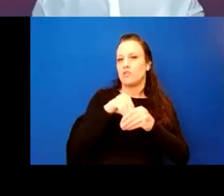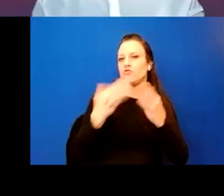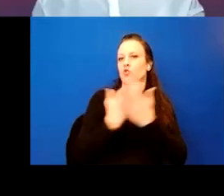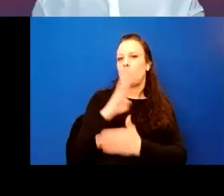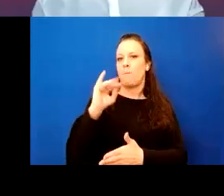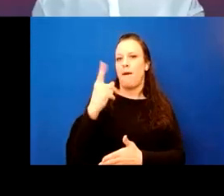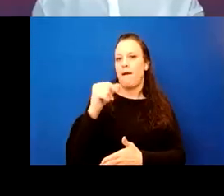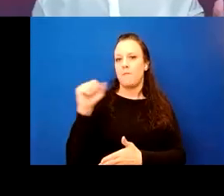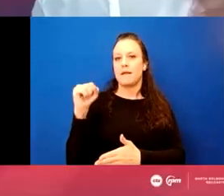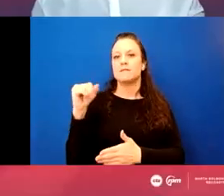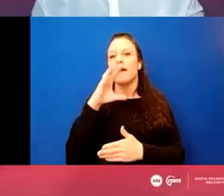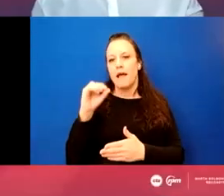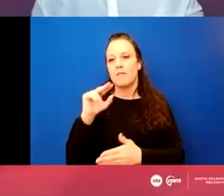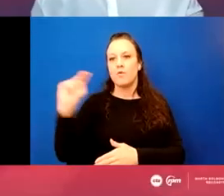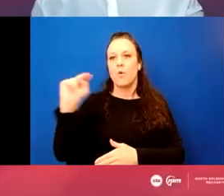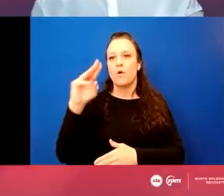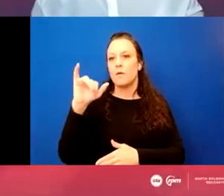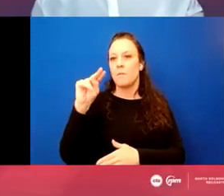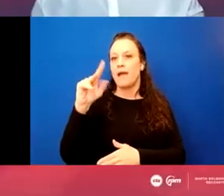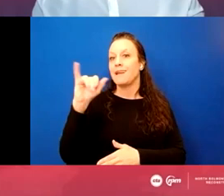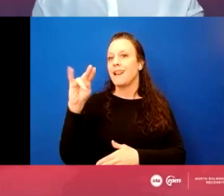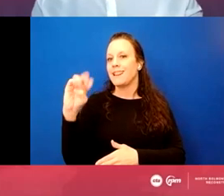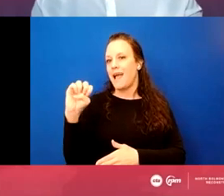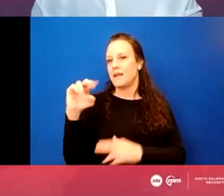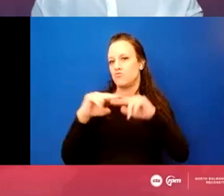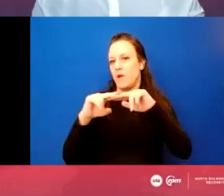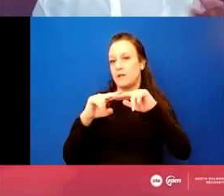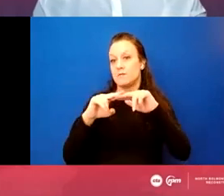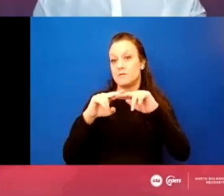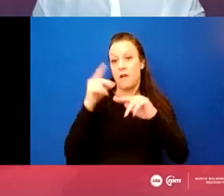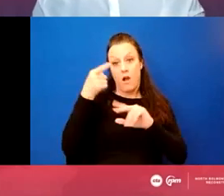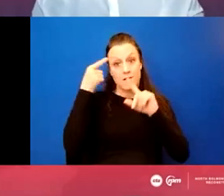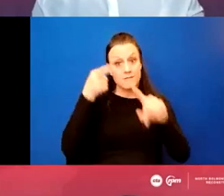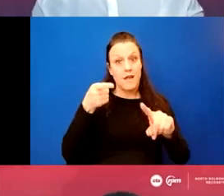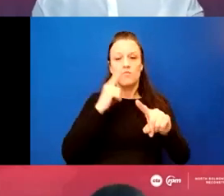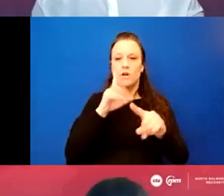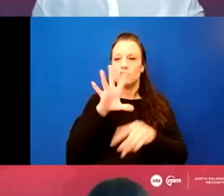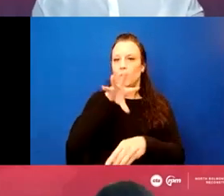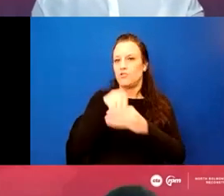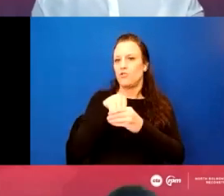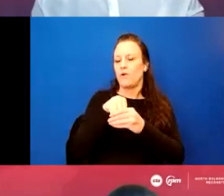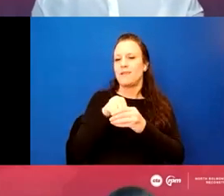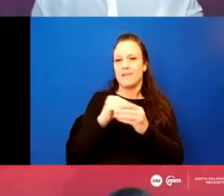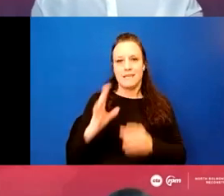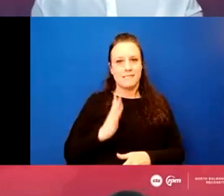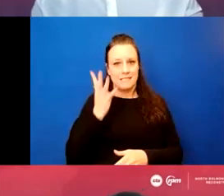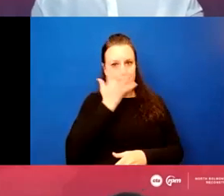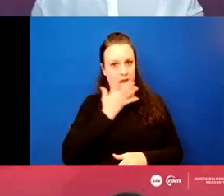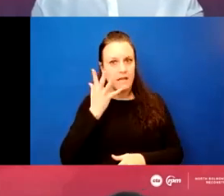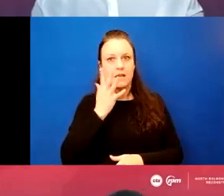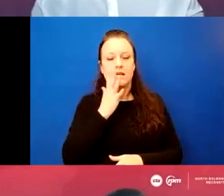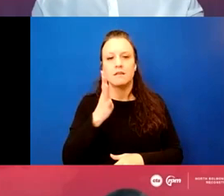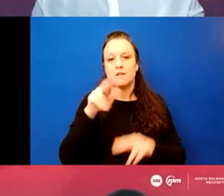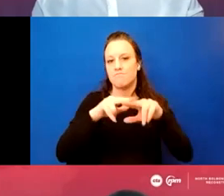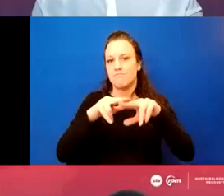with the new north mainline tracks. And our design intent was to integrate some of the aesthetic upgrades that you see currently